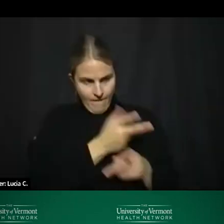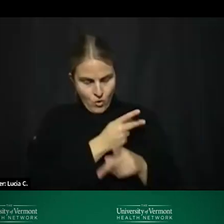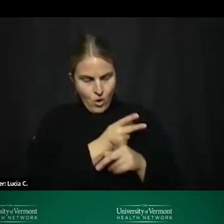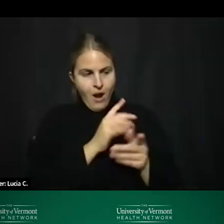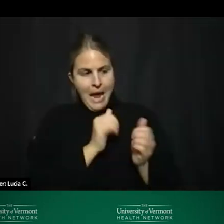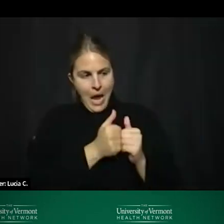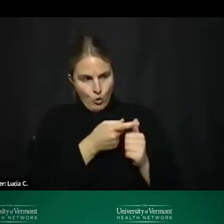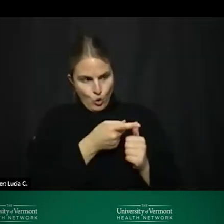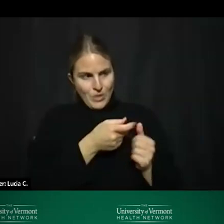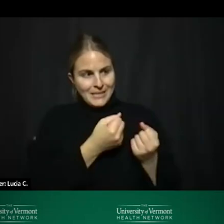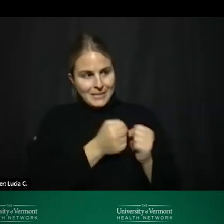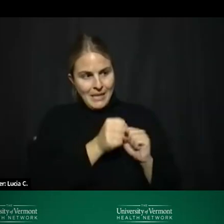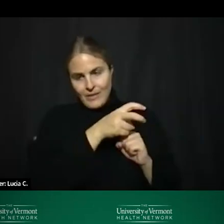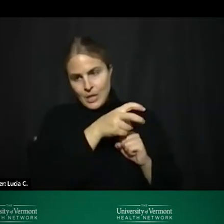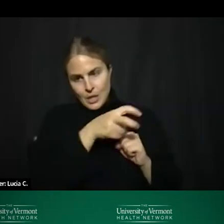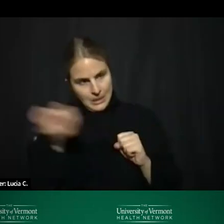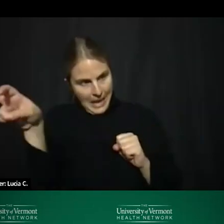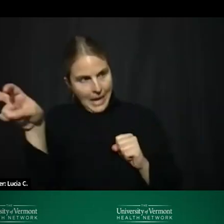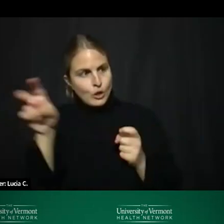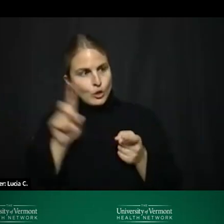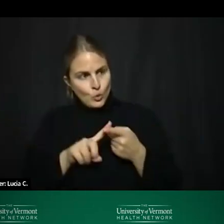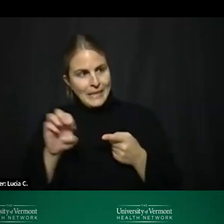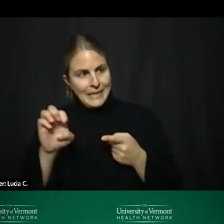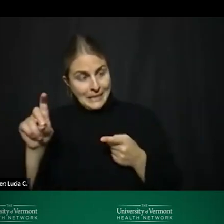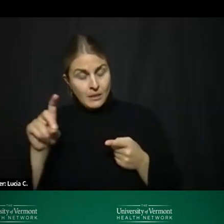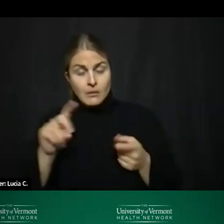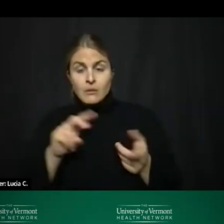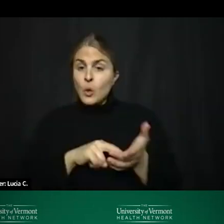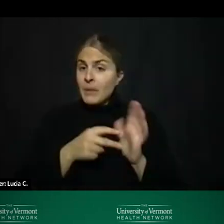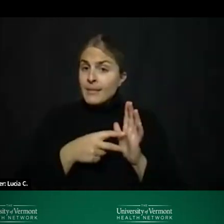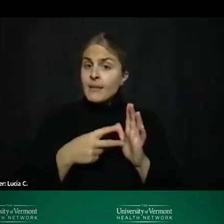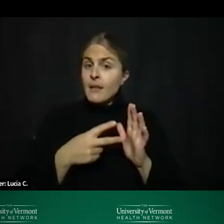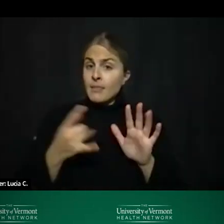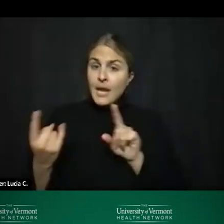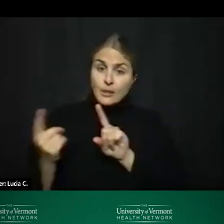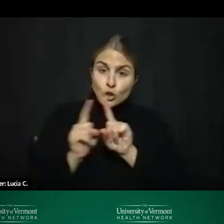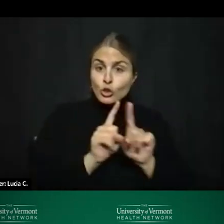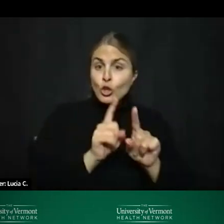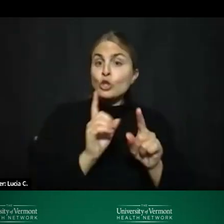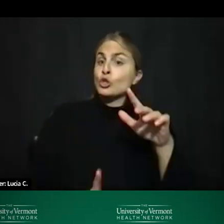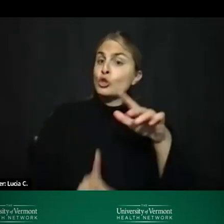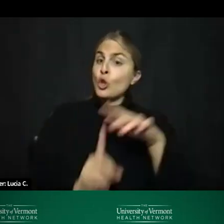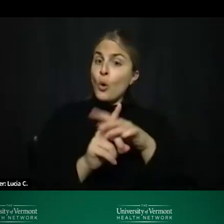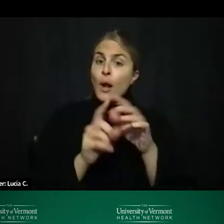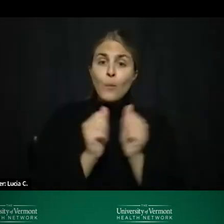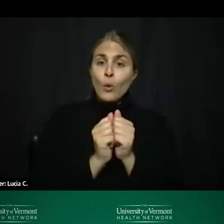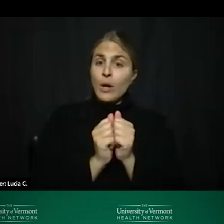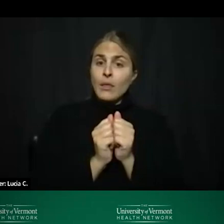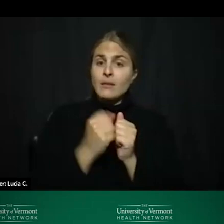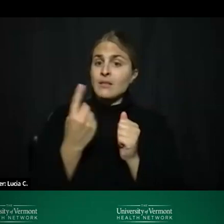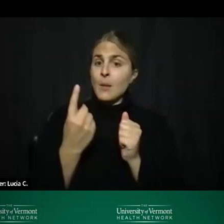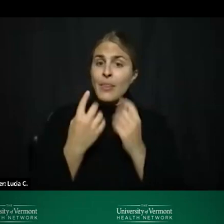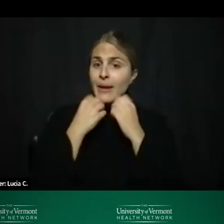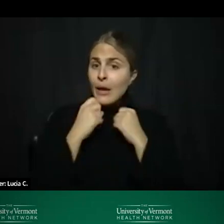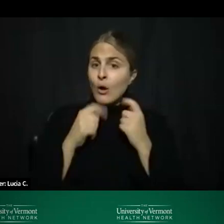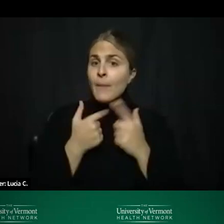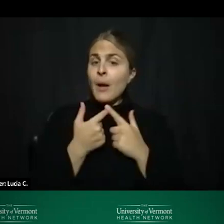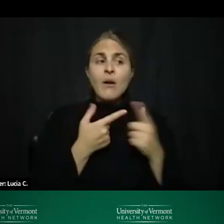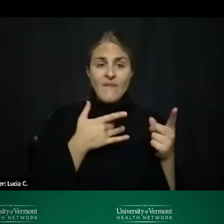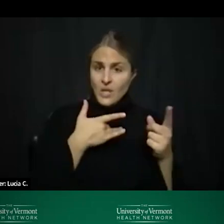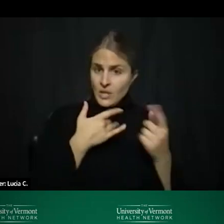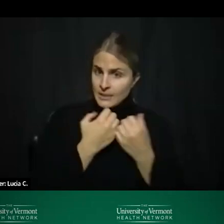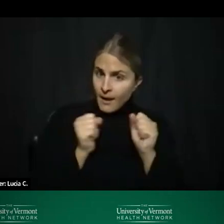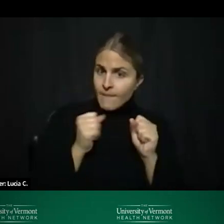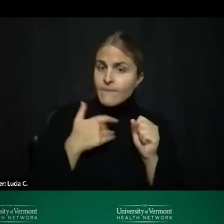to the emergency department it could be that they came with a natural support a loved one who feels safe and comfortable driving them to the